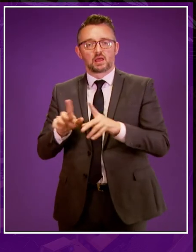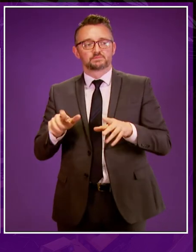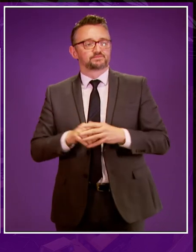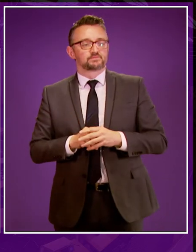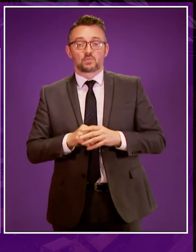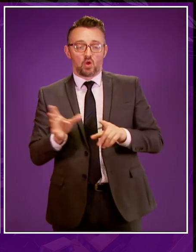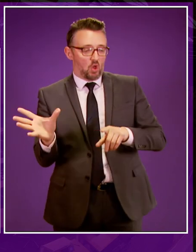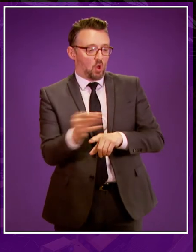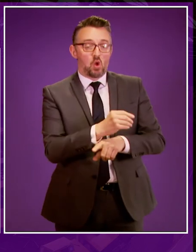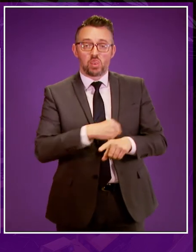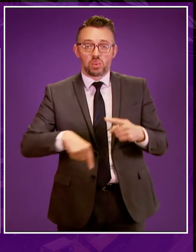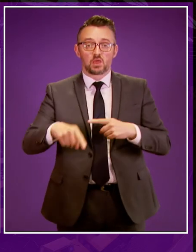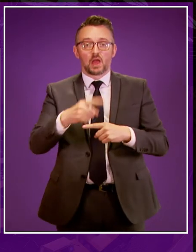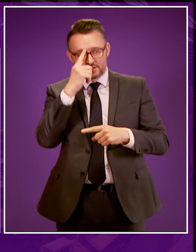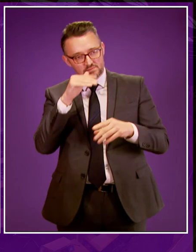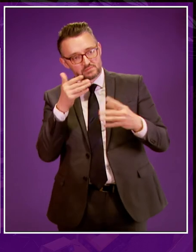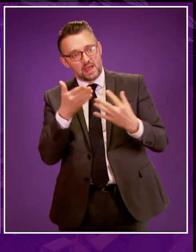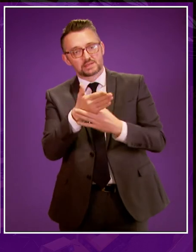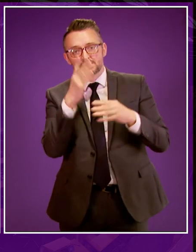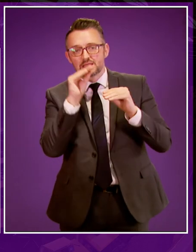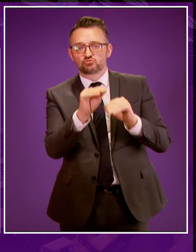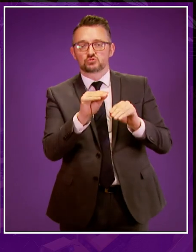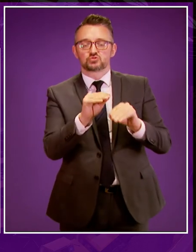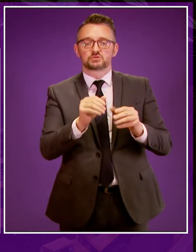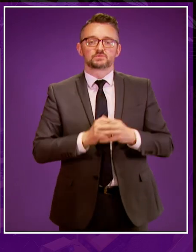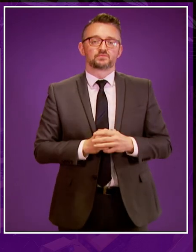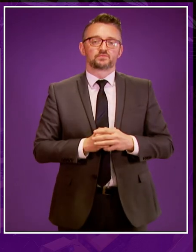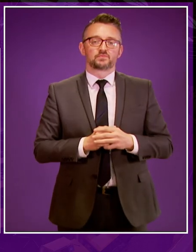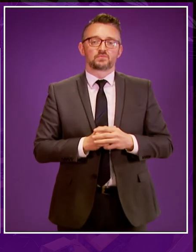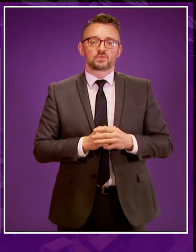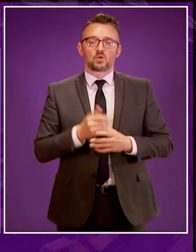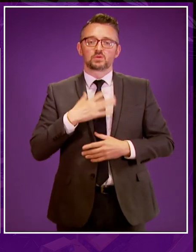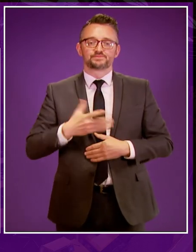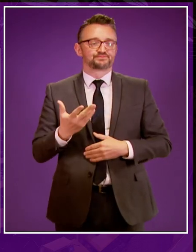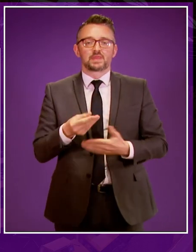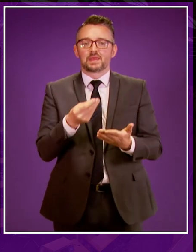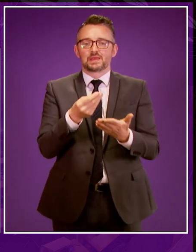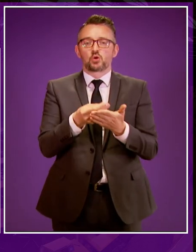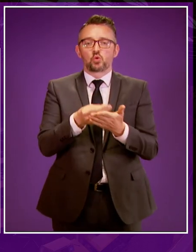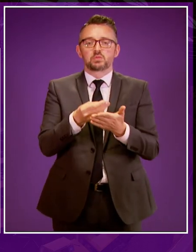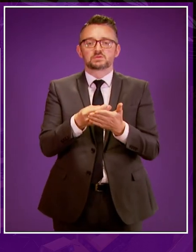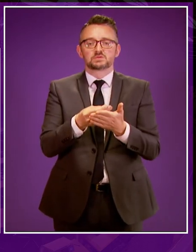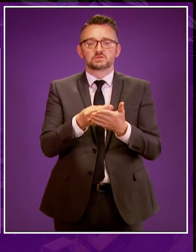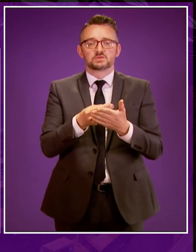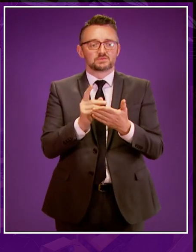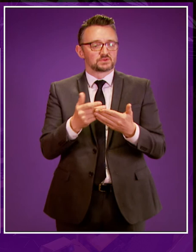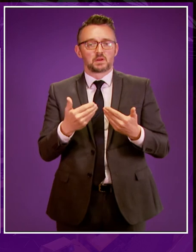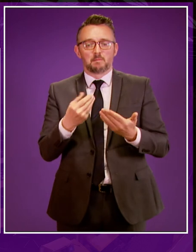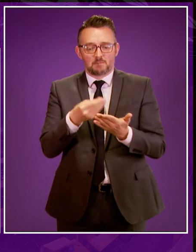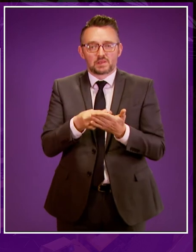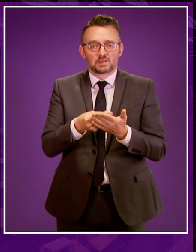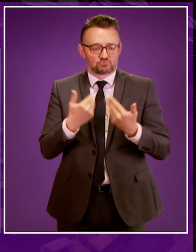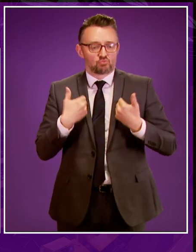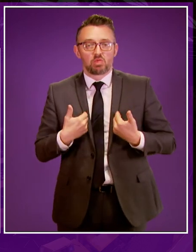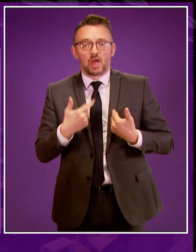access to education. It calls for a set of economic relationships that allow wealth to serve the